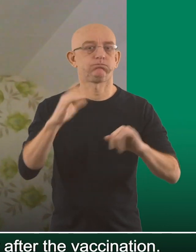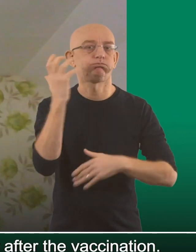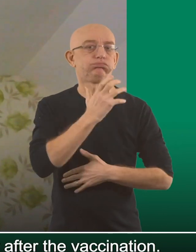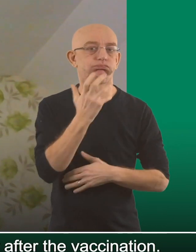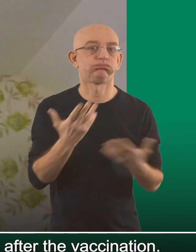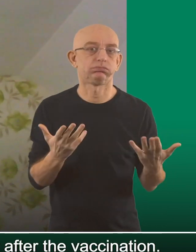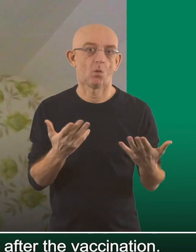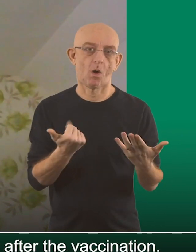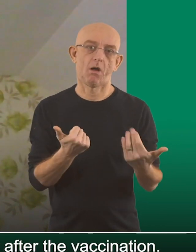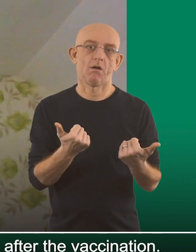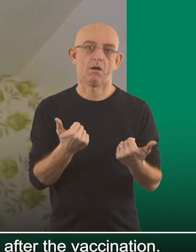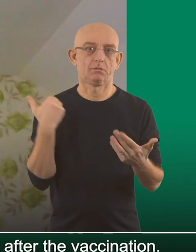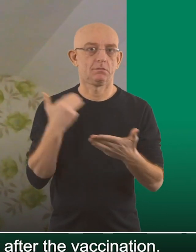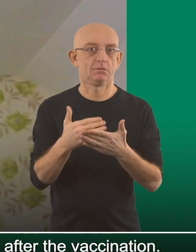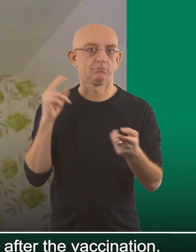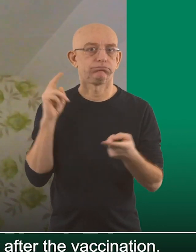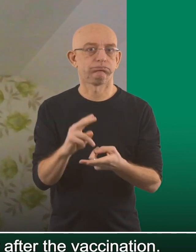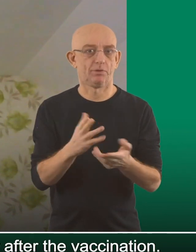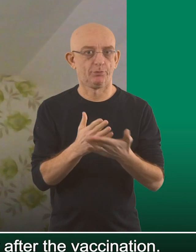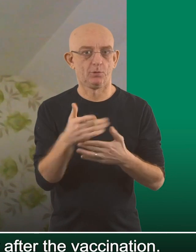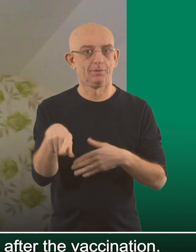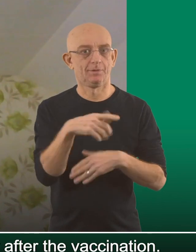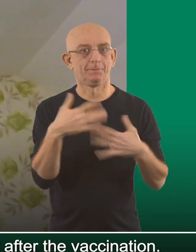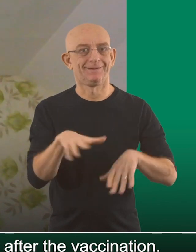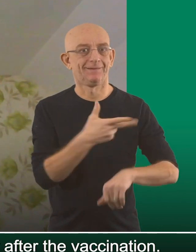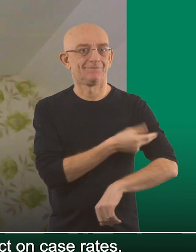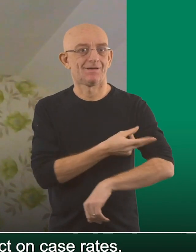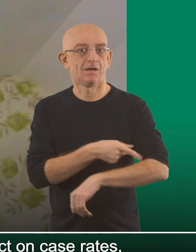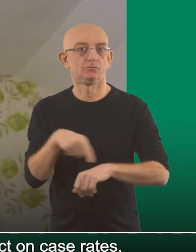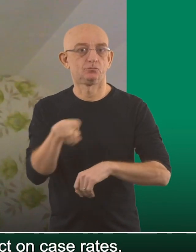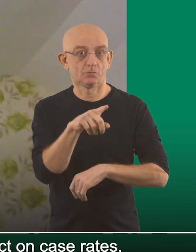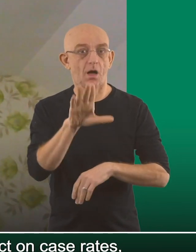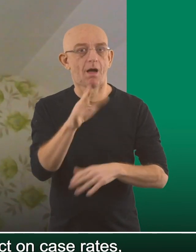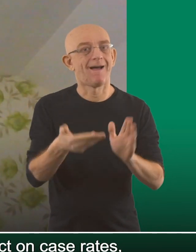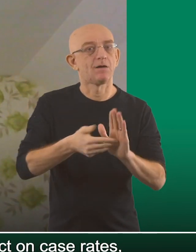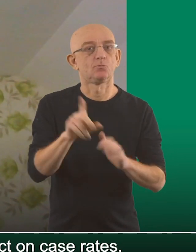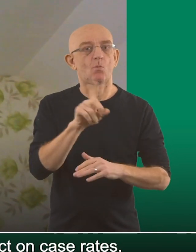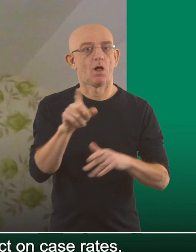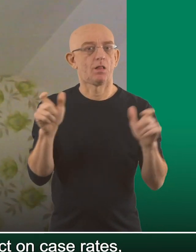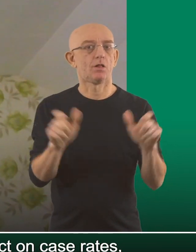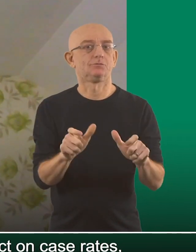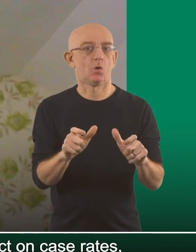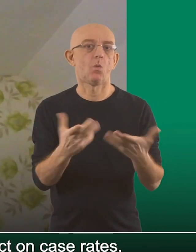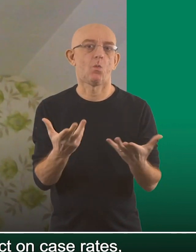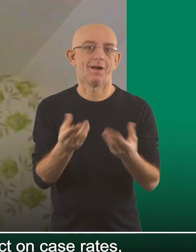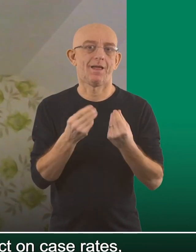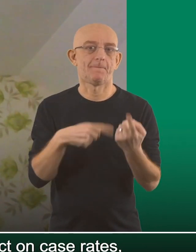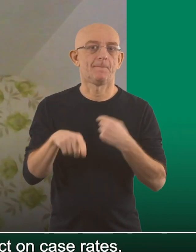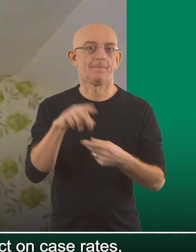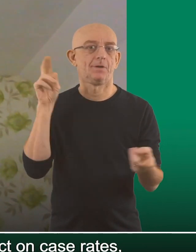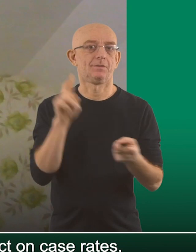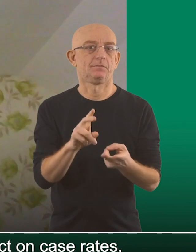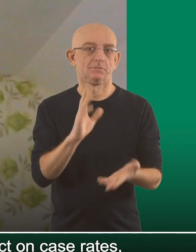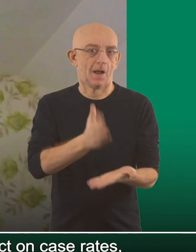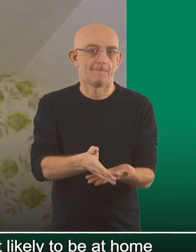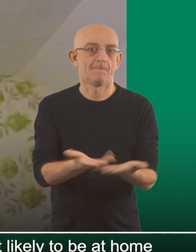Encouraging signs with case rates in the elderly after the vaccination. Of course, the lockdown is having an impact on